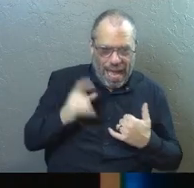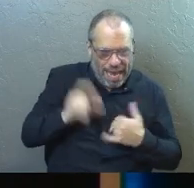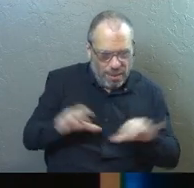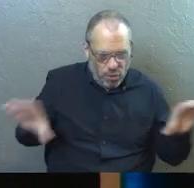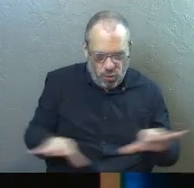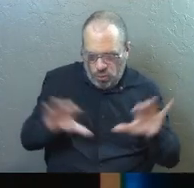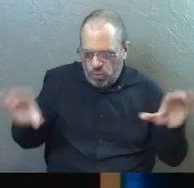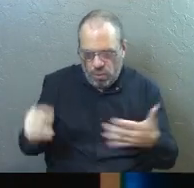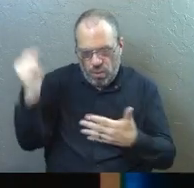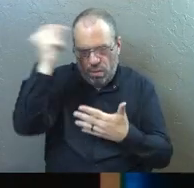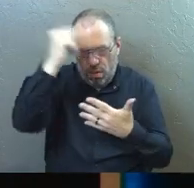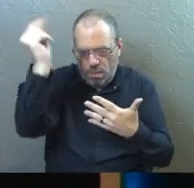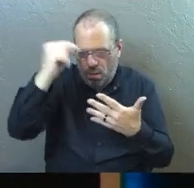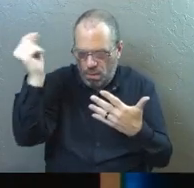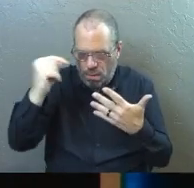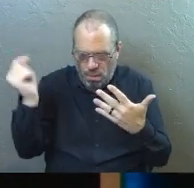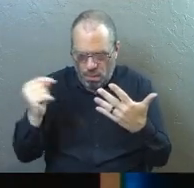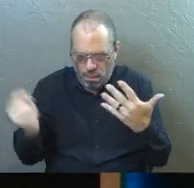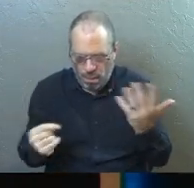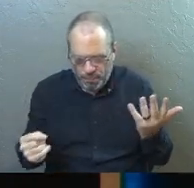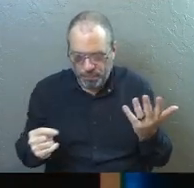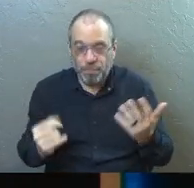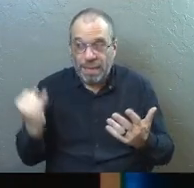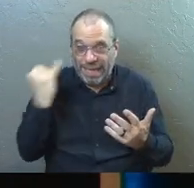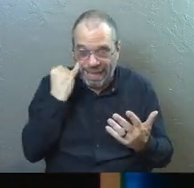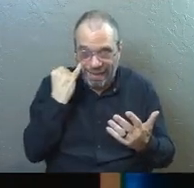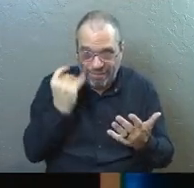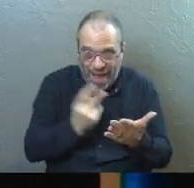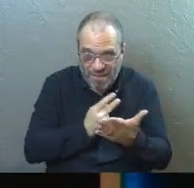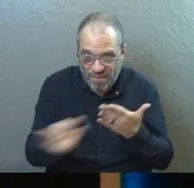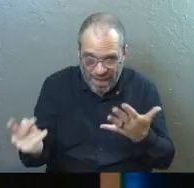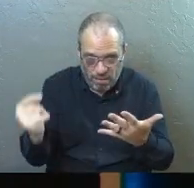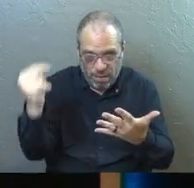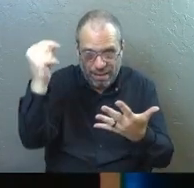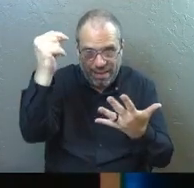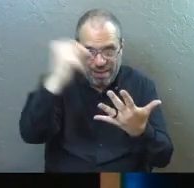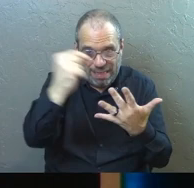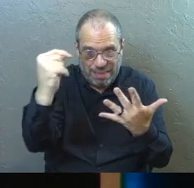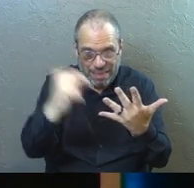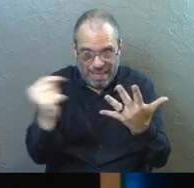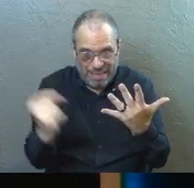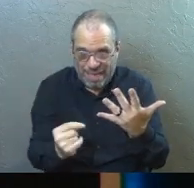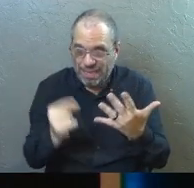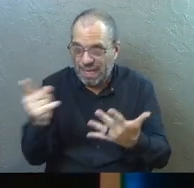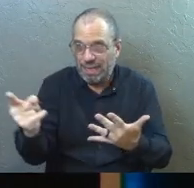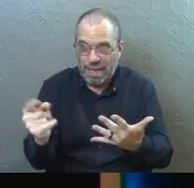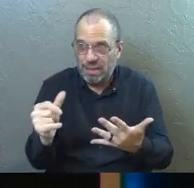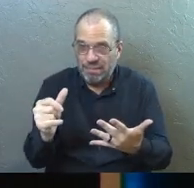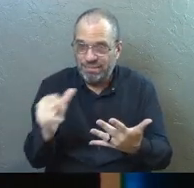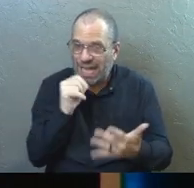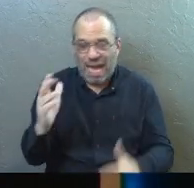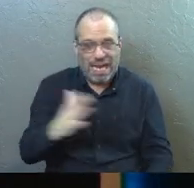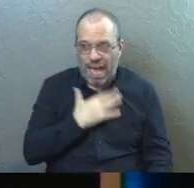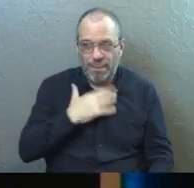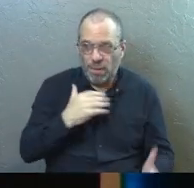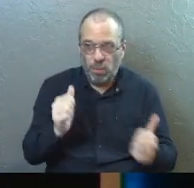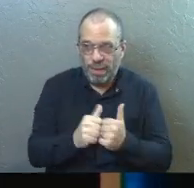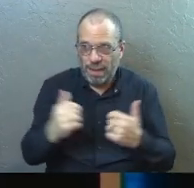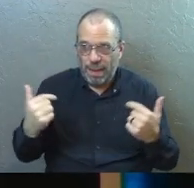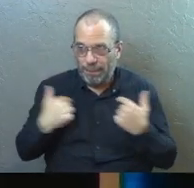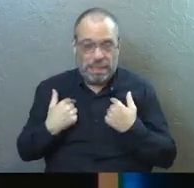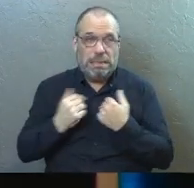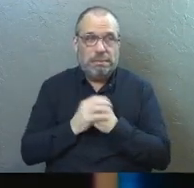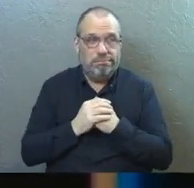had to do these things. And if I didn't do these things, they weren't going to be happy with me.